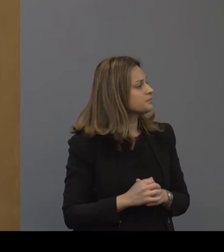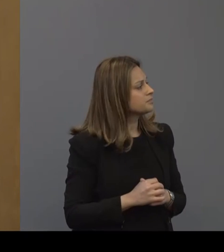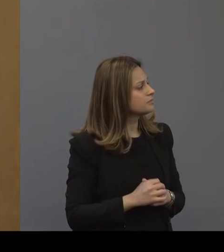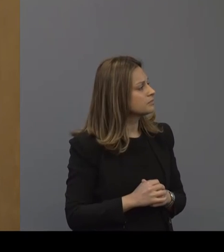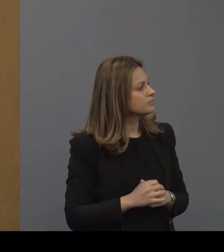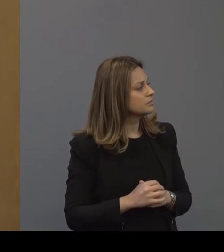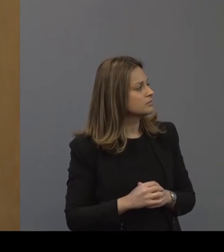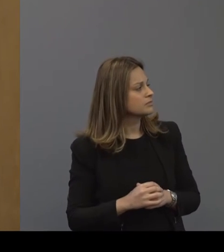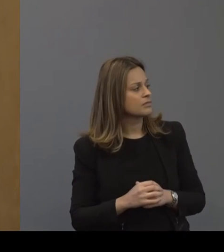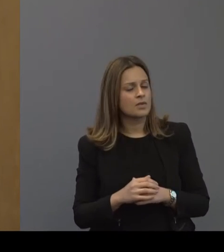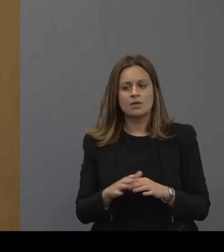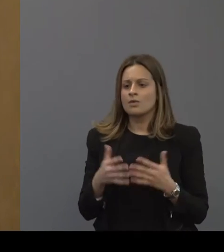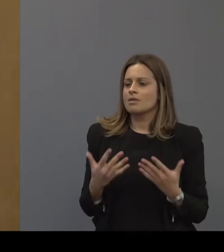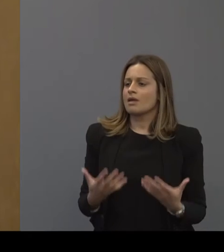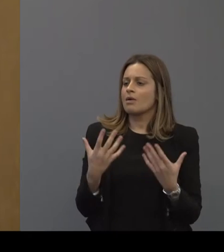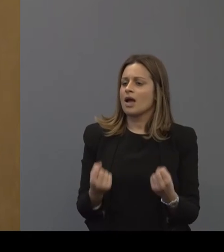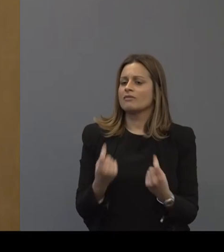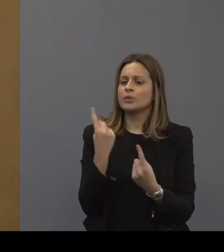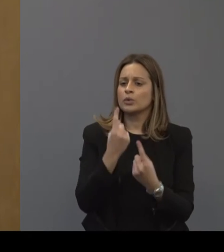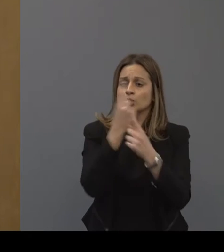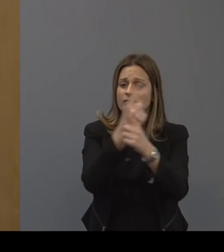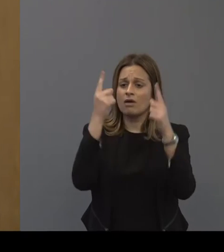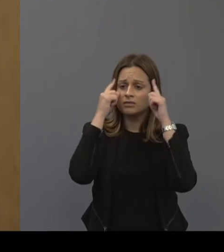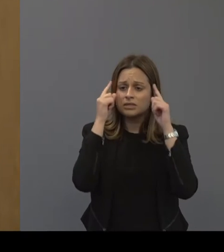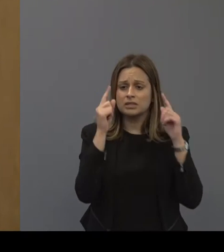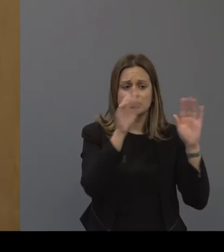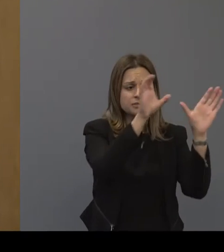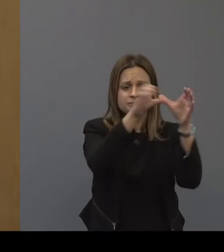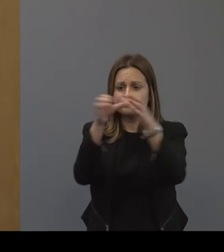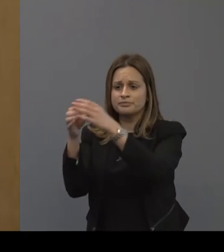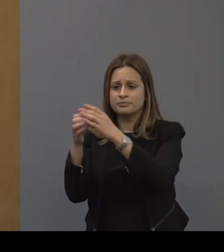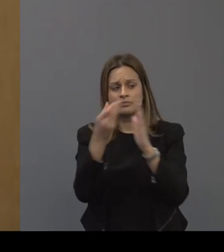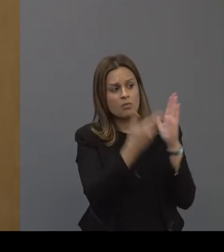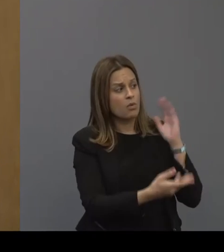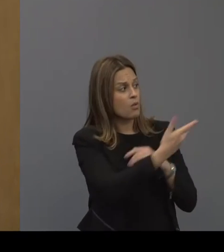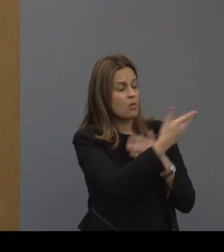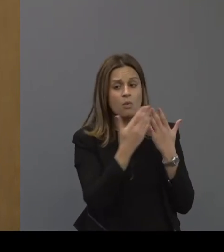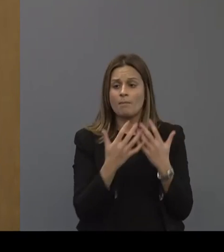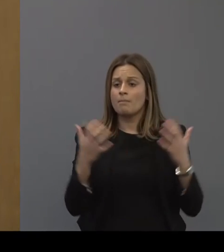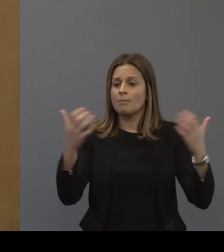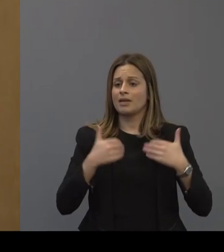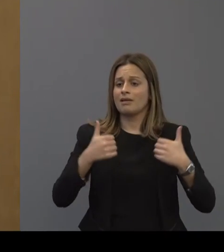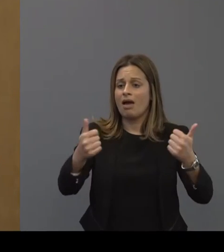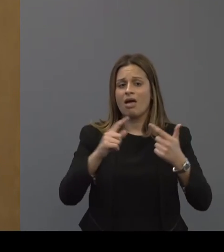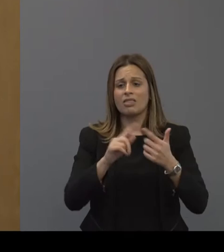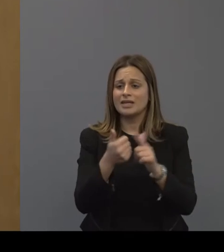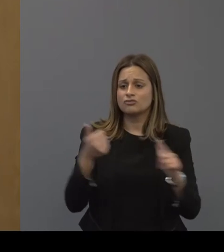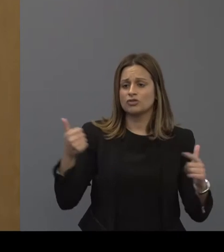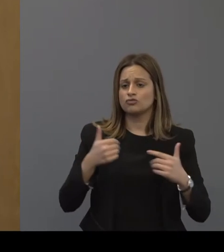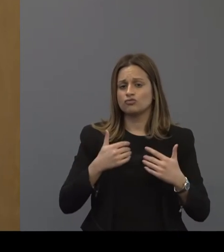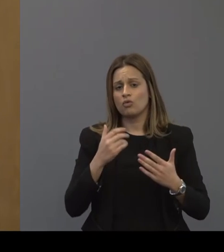right now we have a group of universities where we have people from public health, from industrial hygiene,